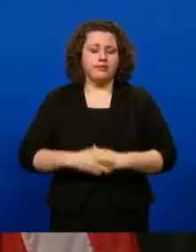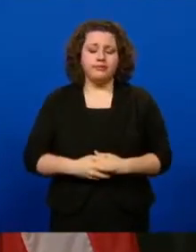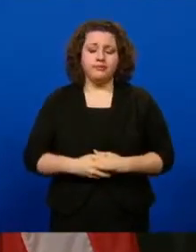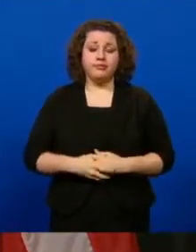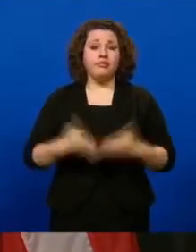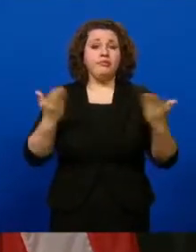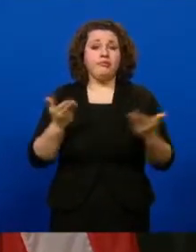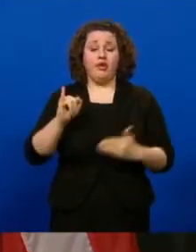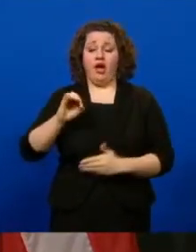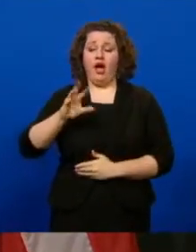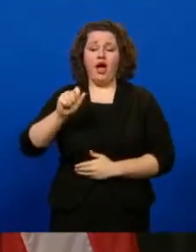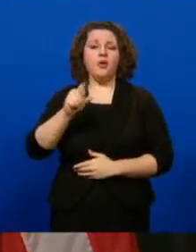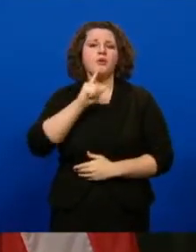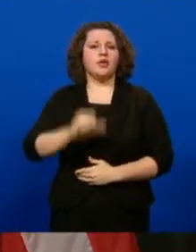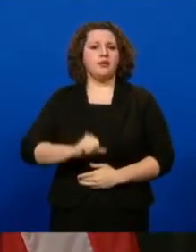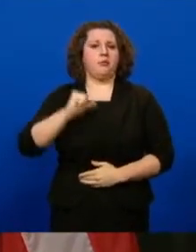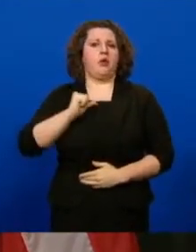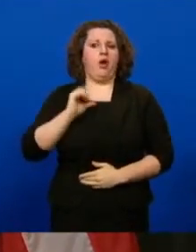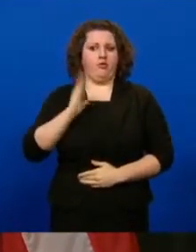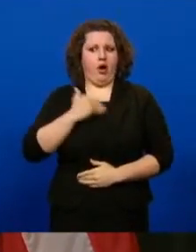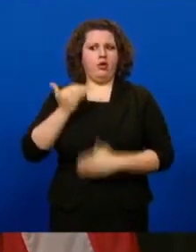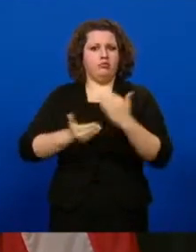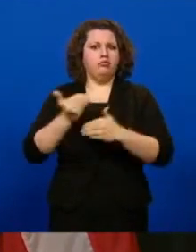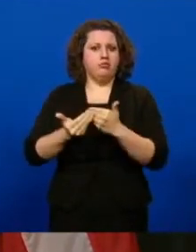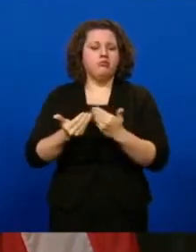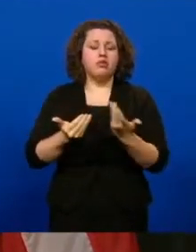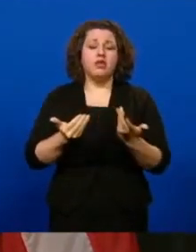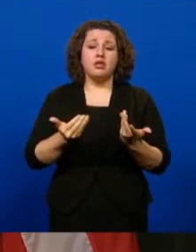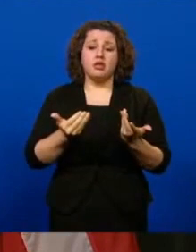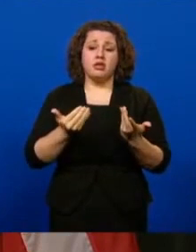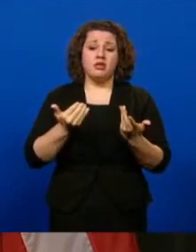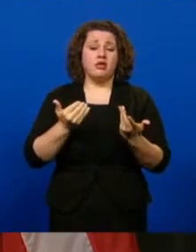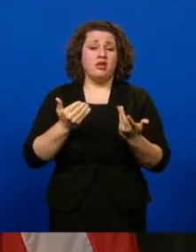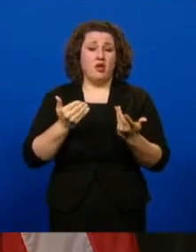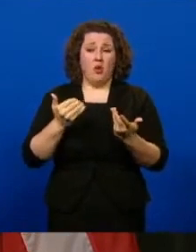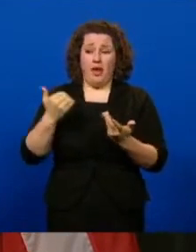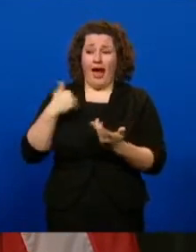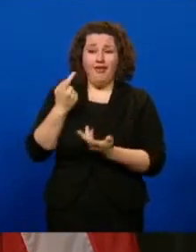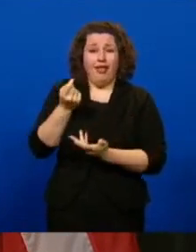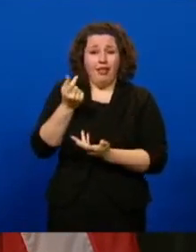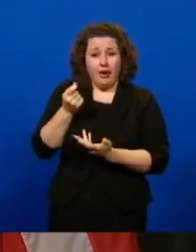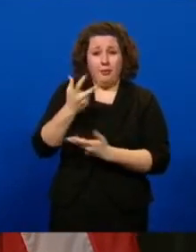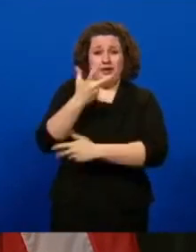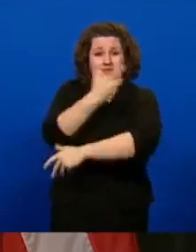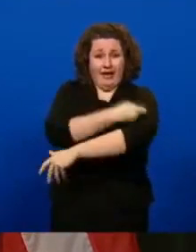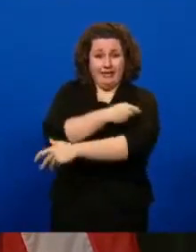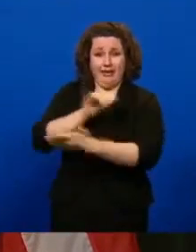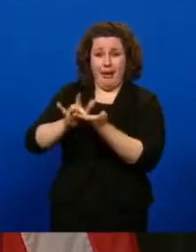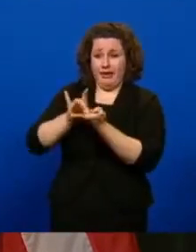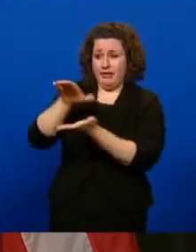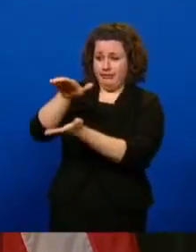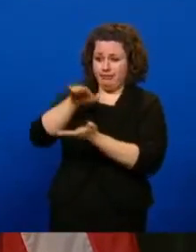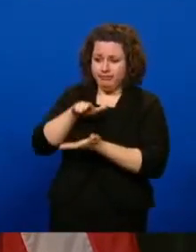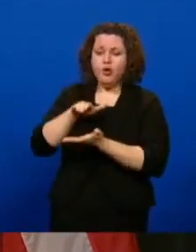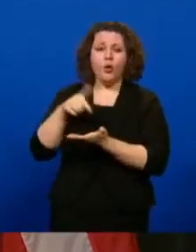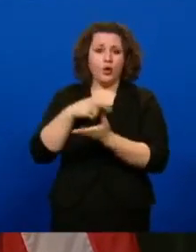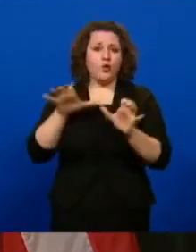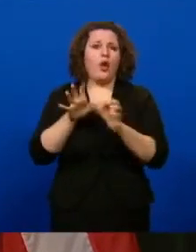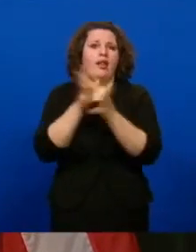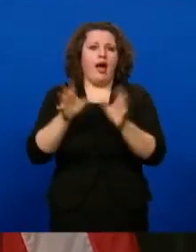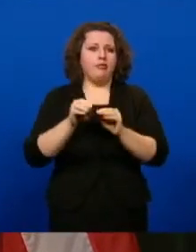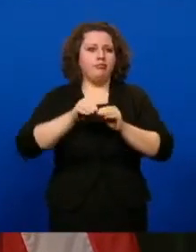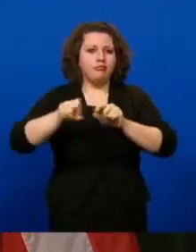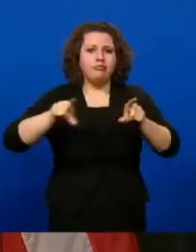Iowa, I am proud of the progress that we're making. We're doing a lot with relatively little vaccine. Iowa ranks